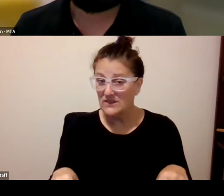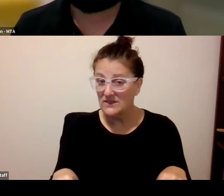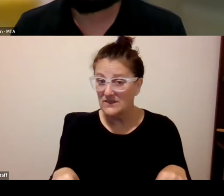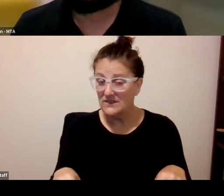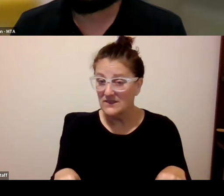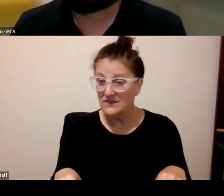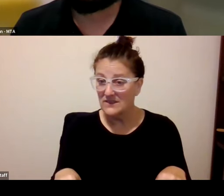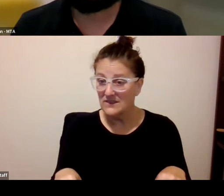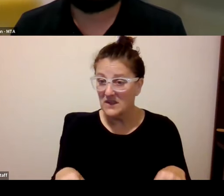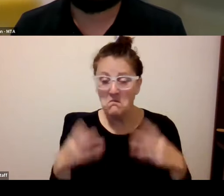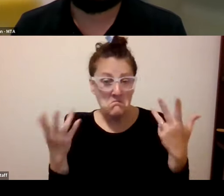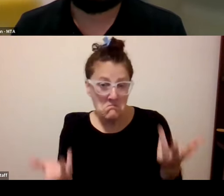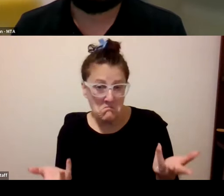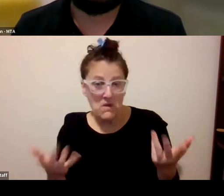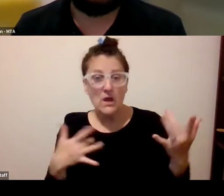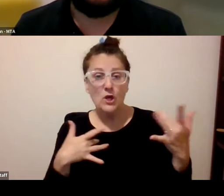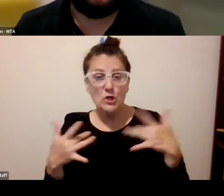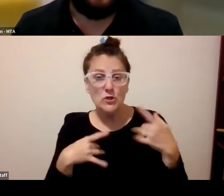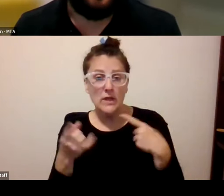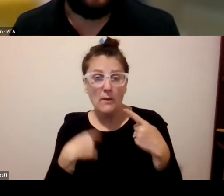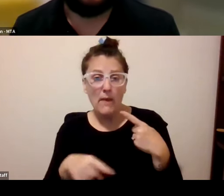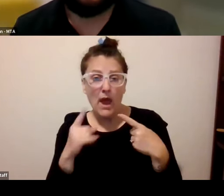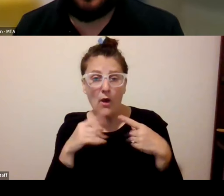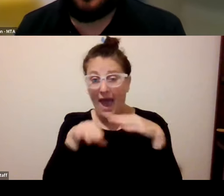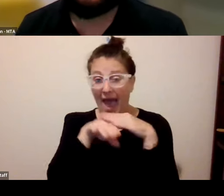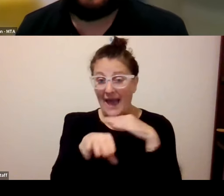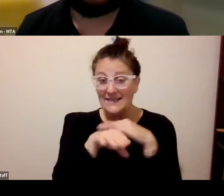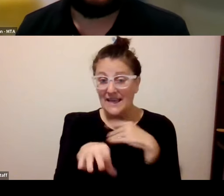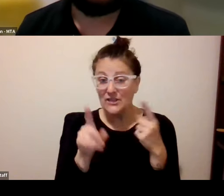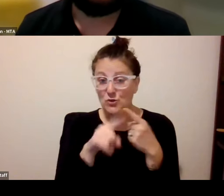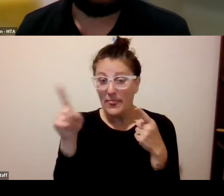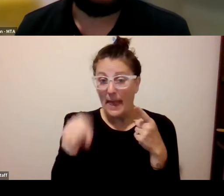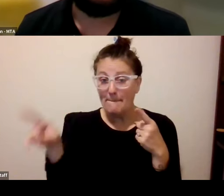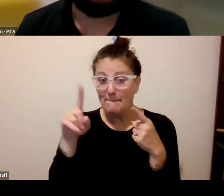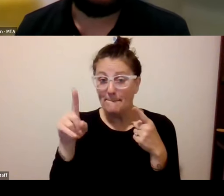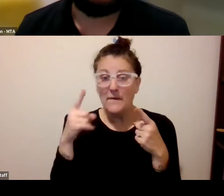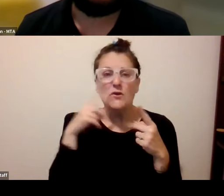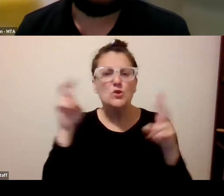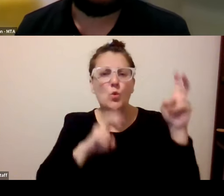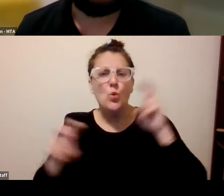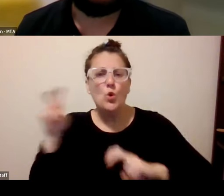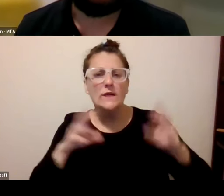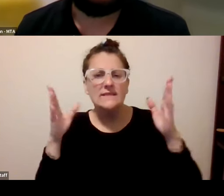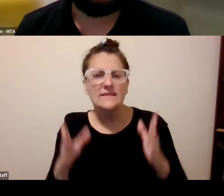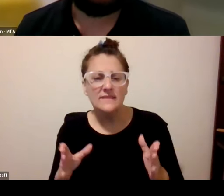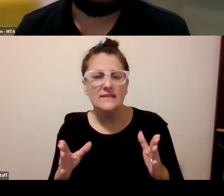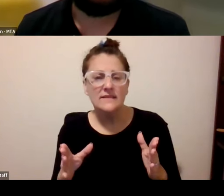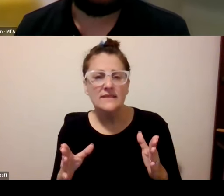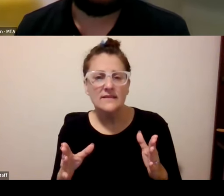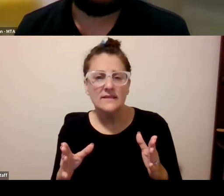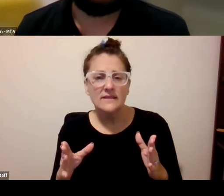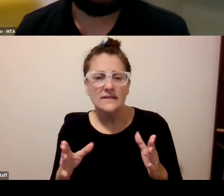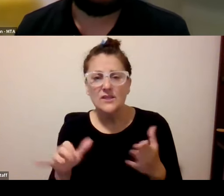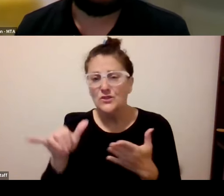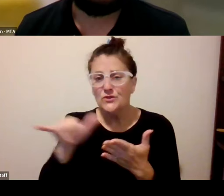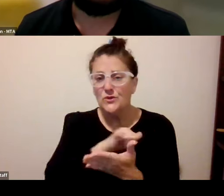so concerns about getting access to them particularly for tourists um to